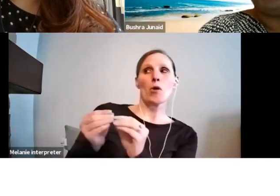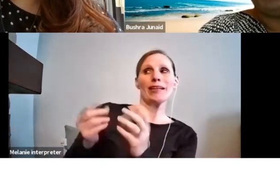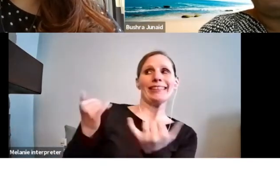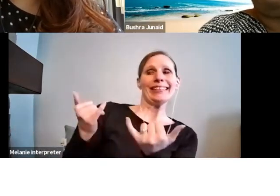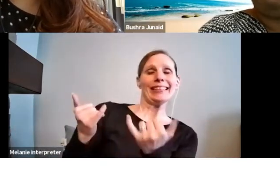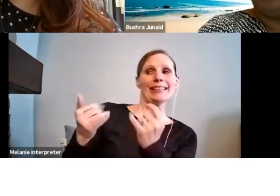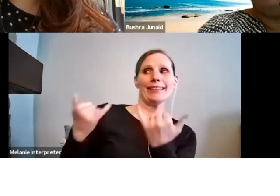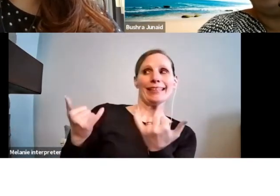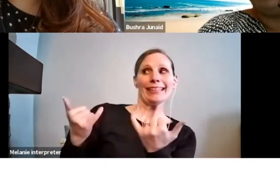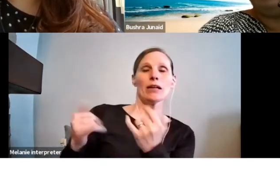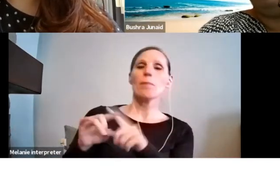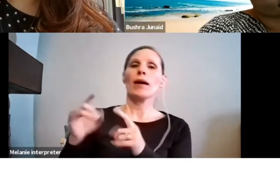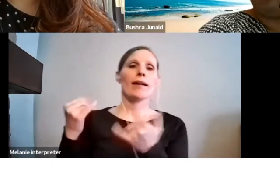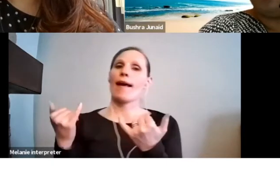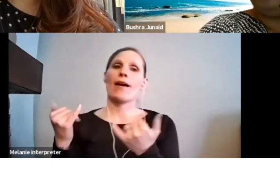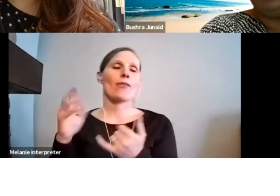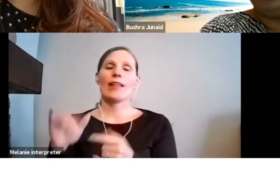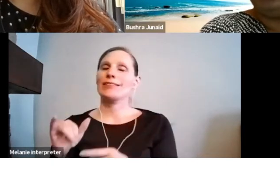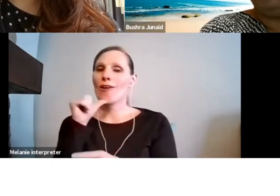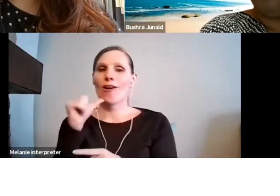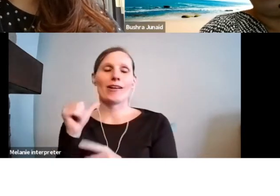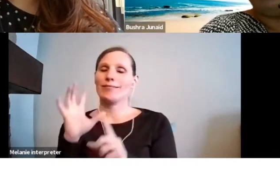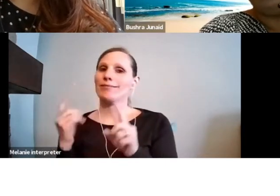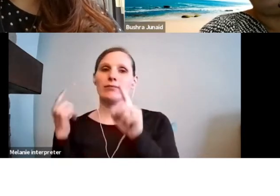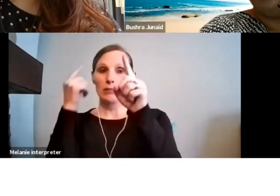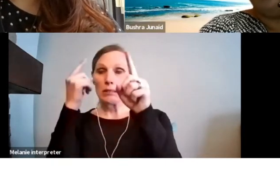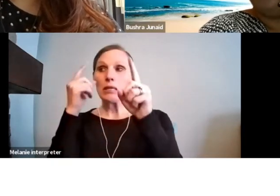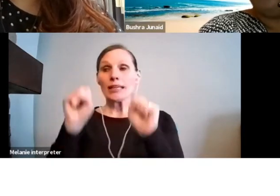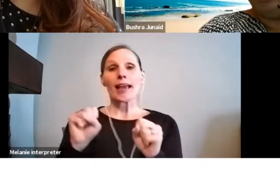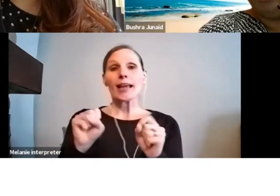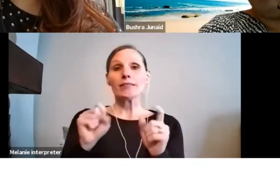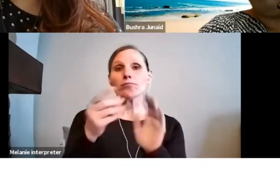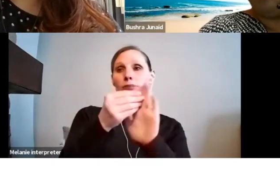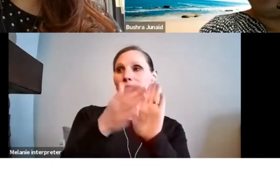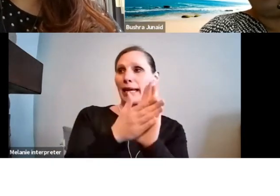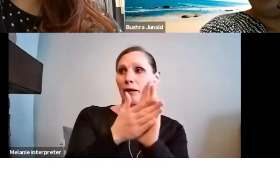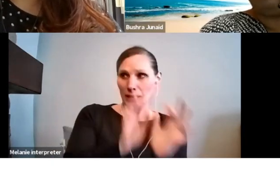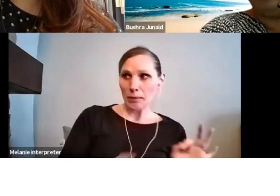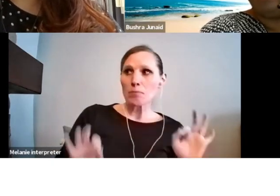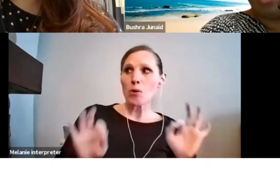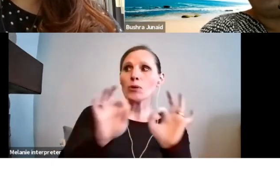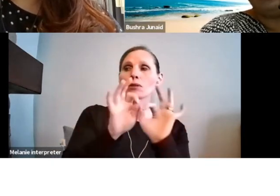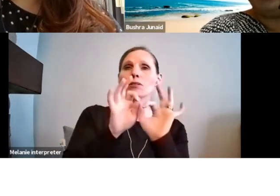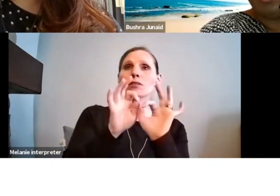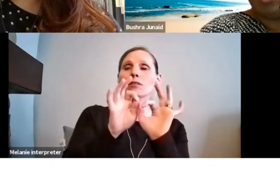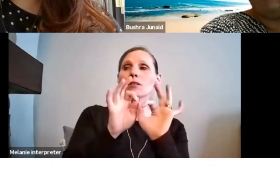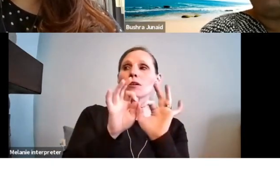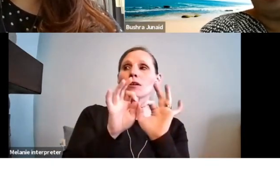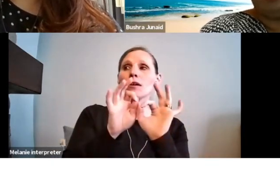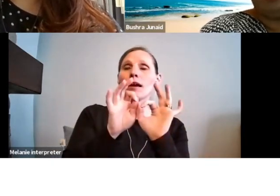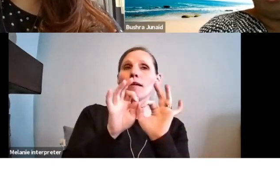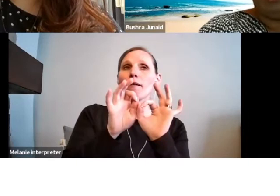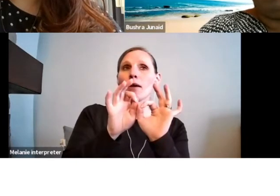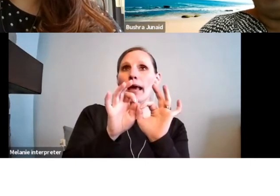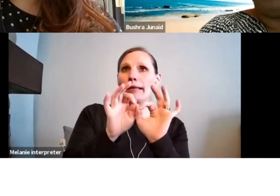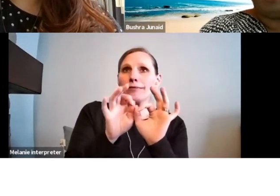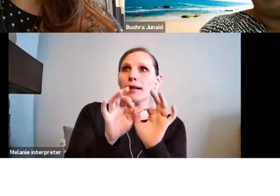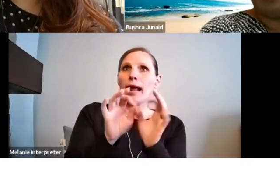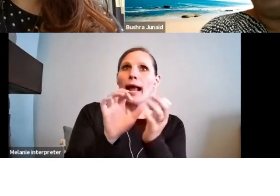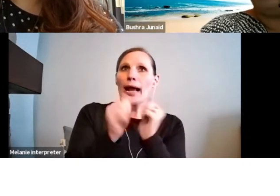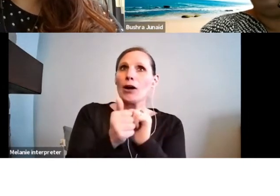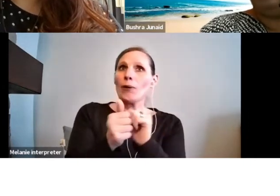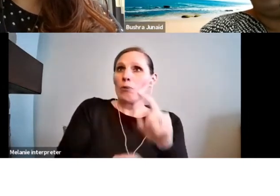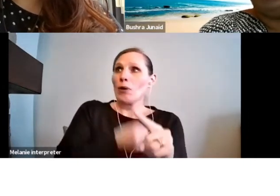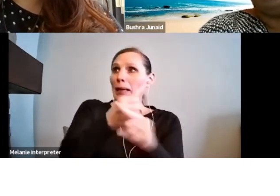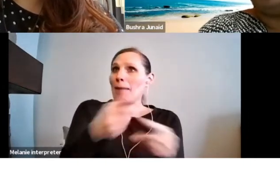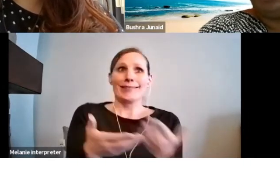grants. You could definitely talk about the importance or meaning of the project, the impact it's going to have in your